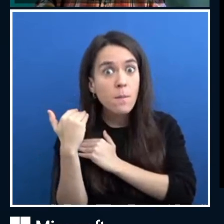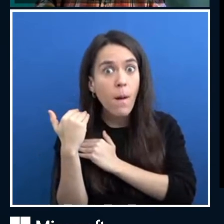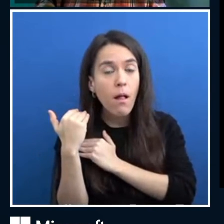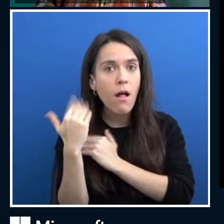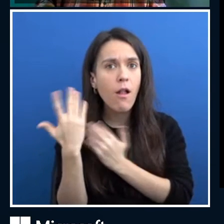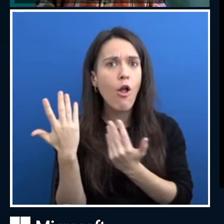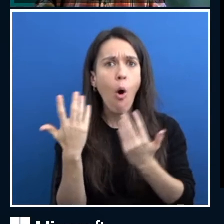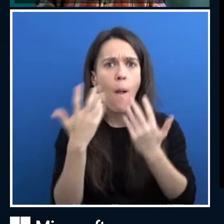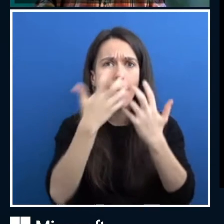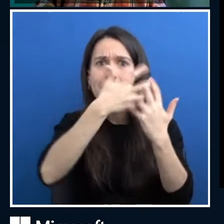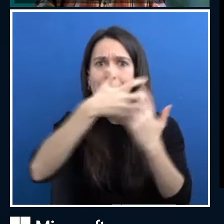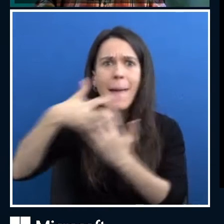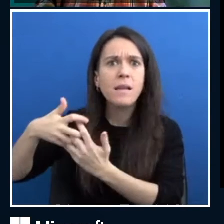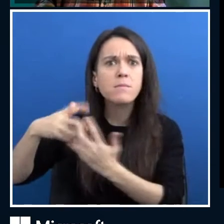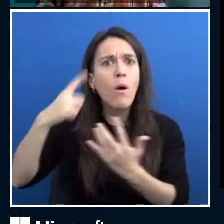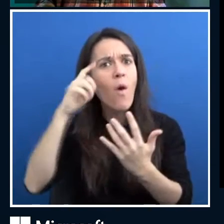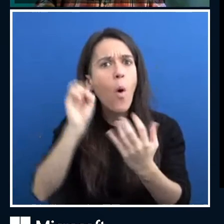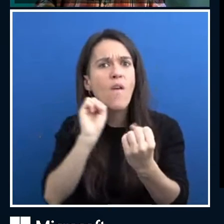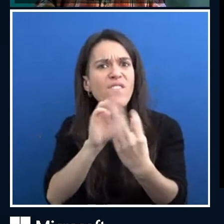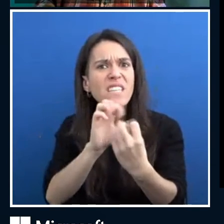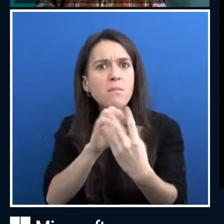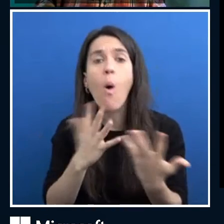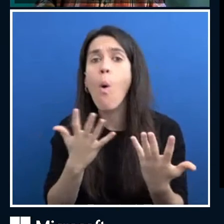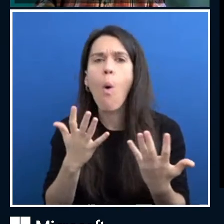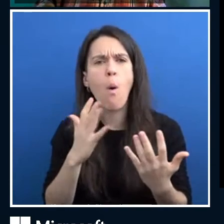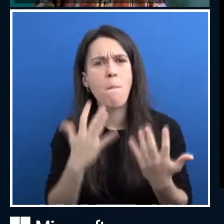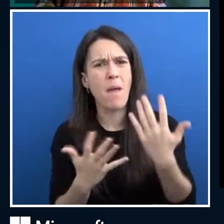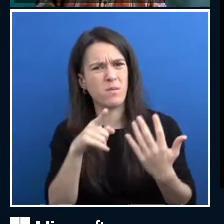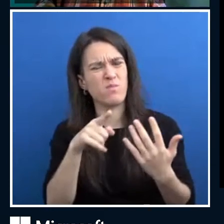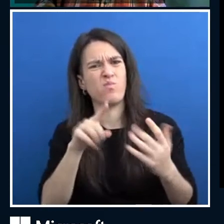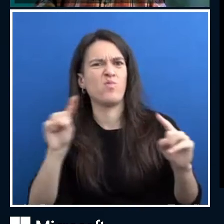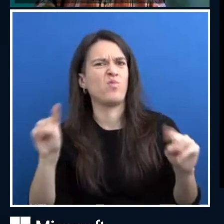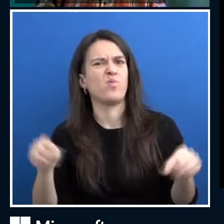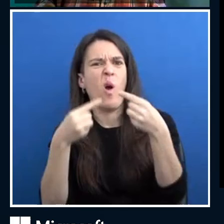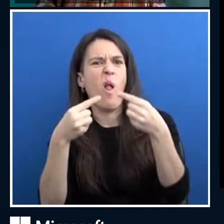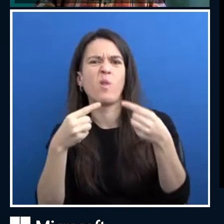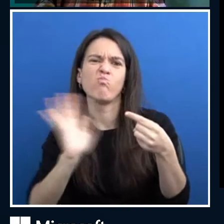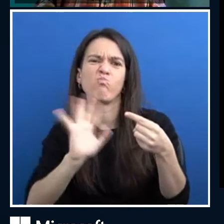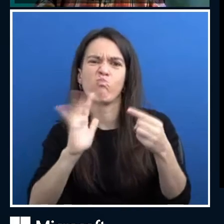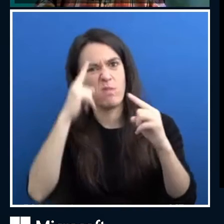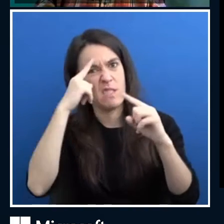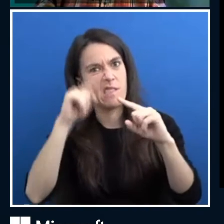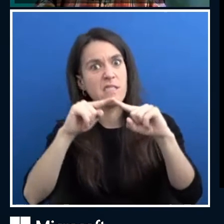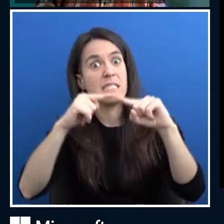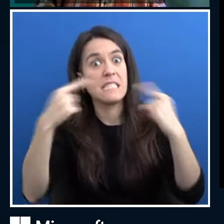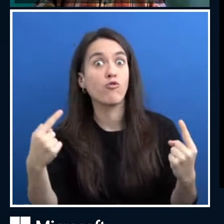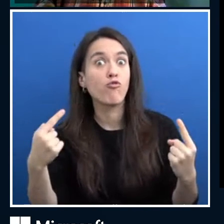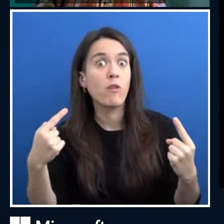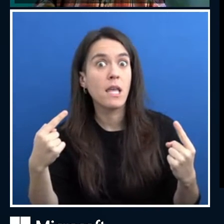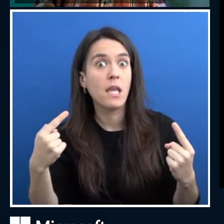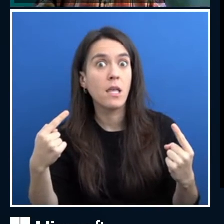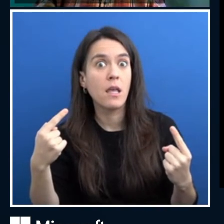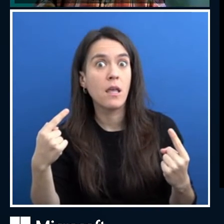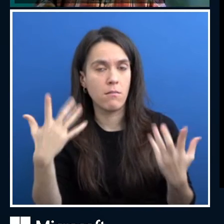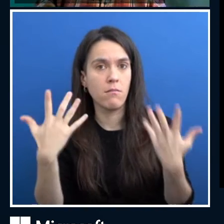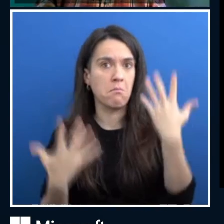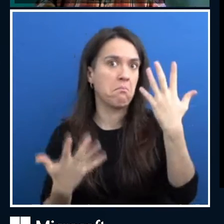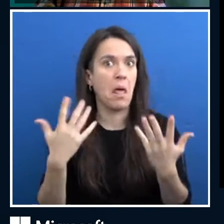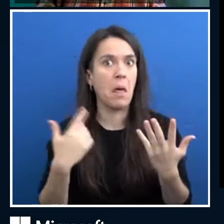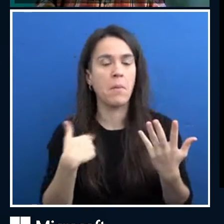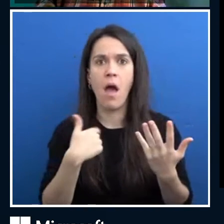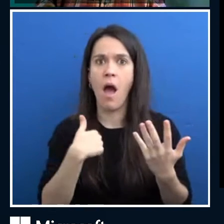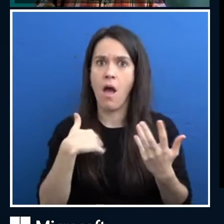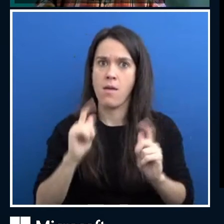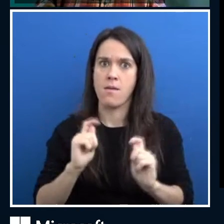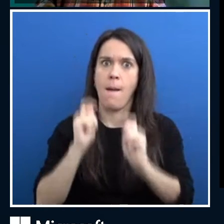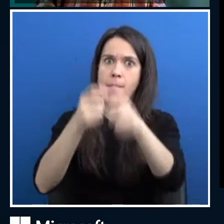feedback or to challenge a result that's coming back, especially in the, the area of, are you picked for a job, for example? I mean,